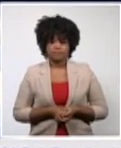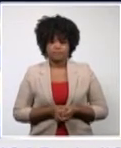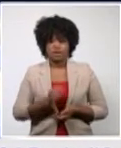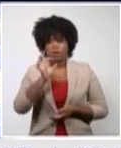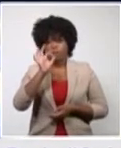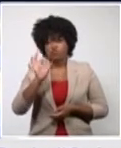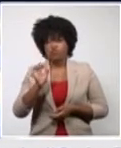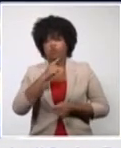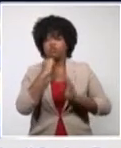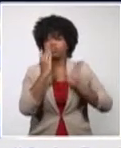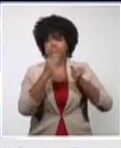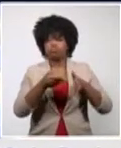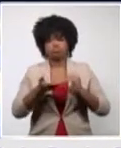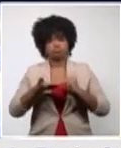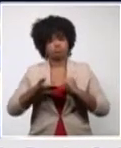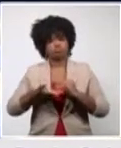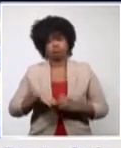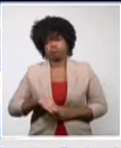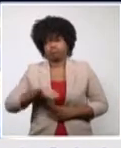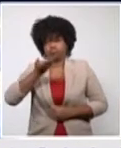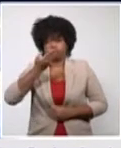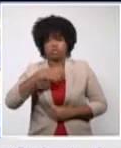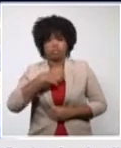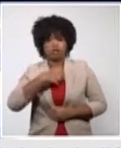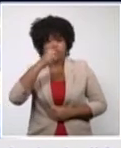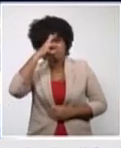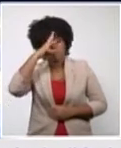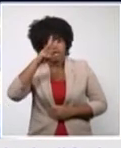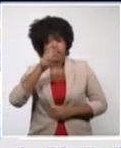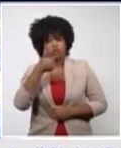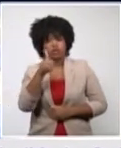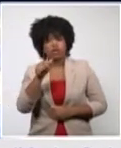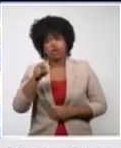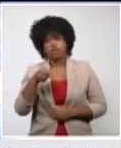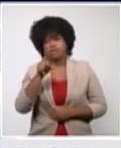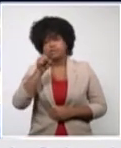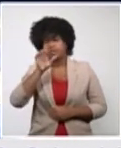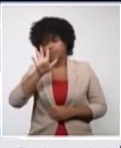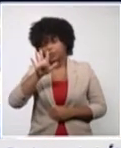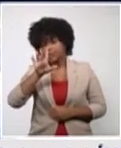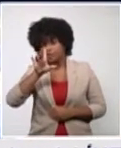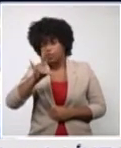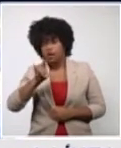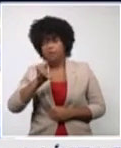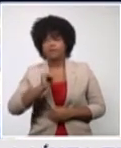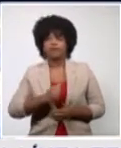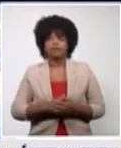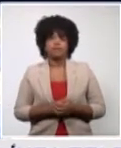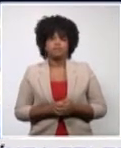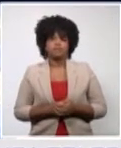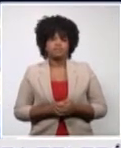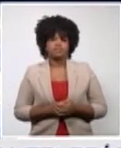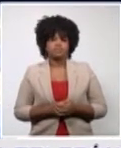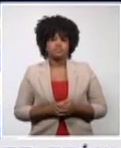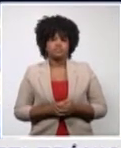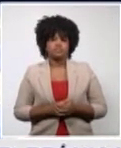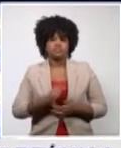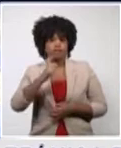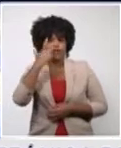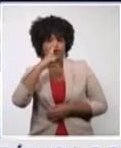Canada with 7.46%, Brazil with 6